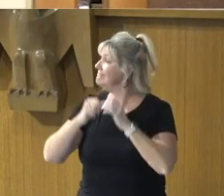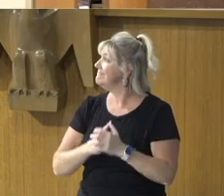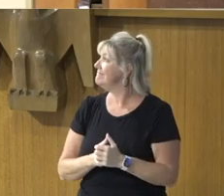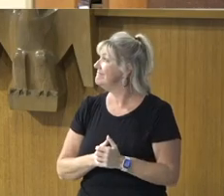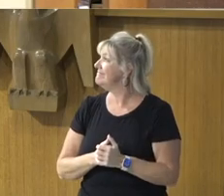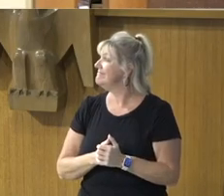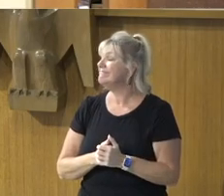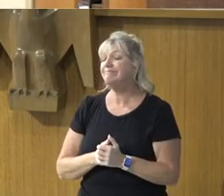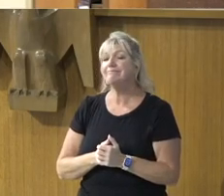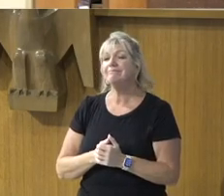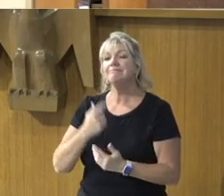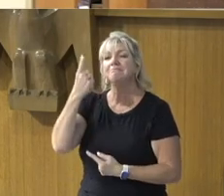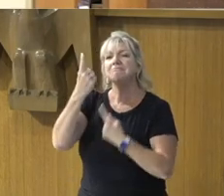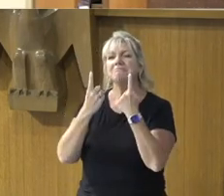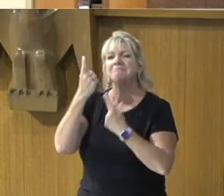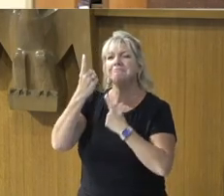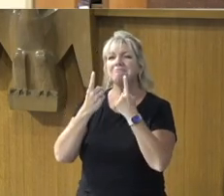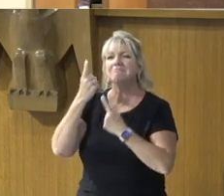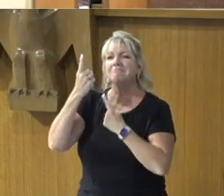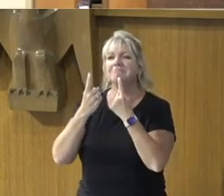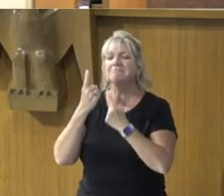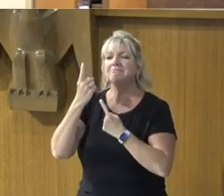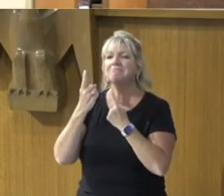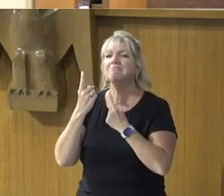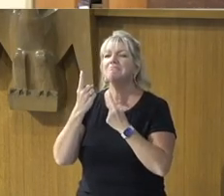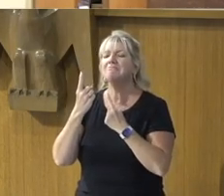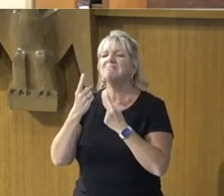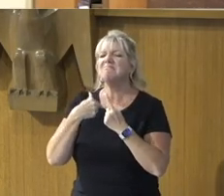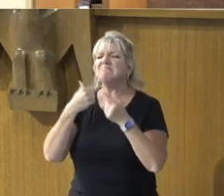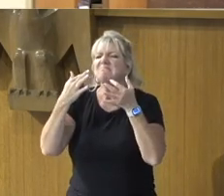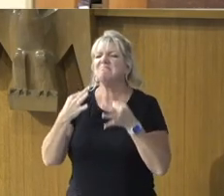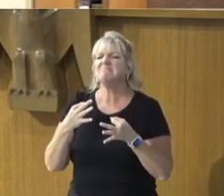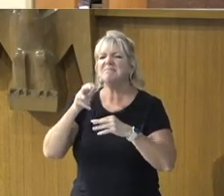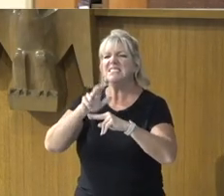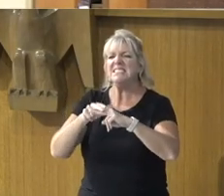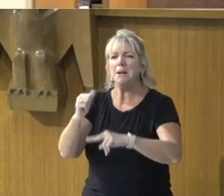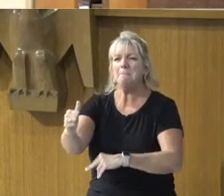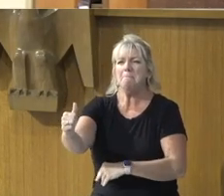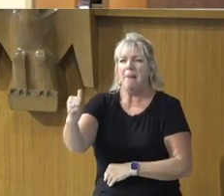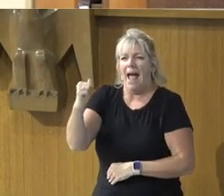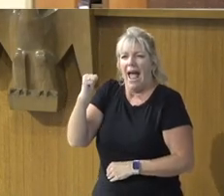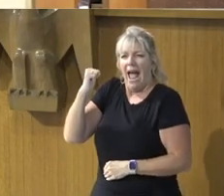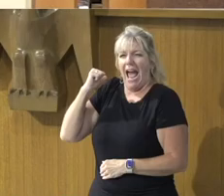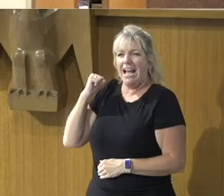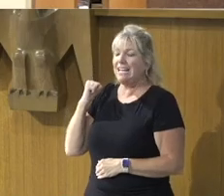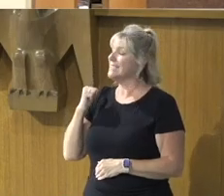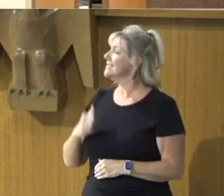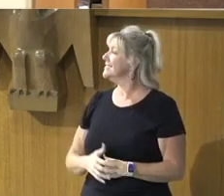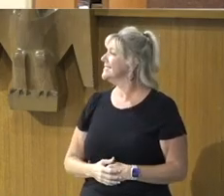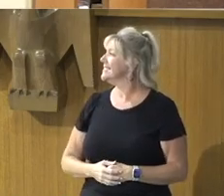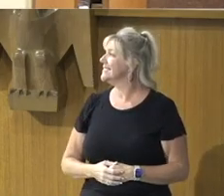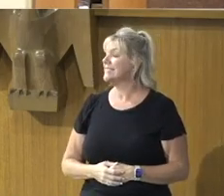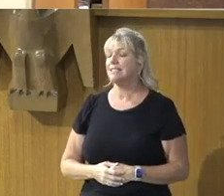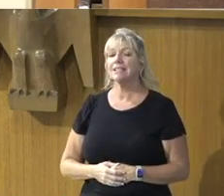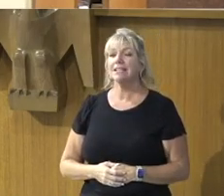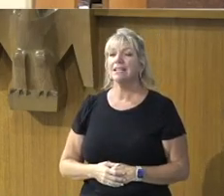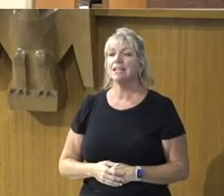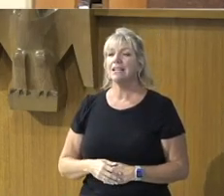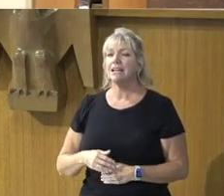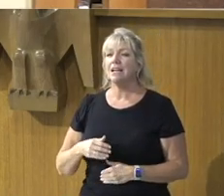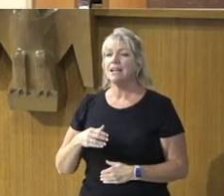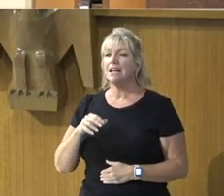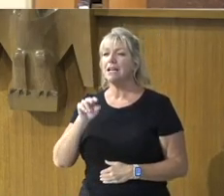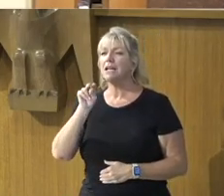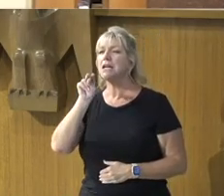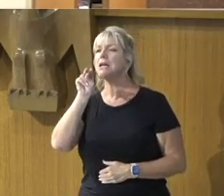Seating himself in the, Last row of the class, He proceeded to look long and hard,